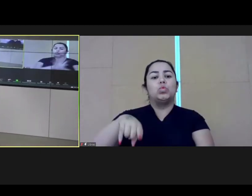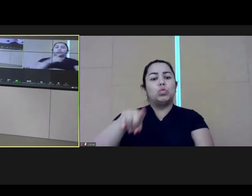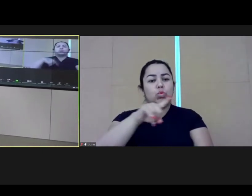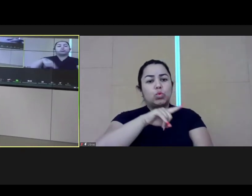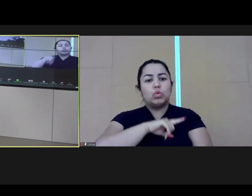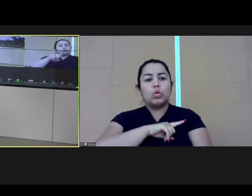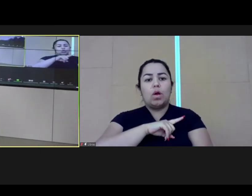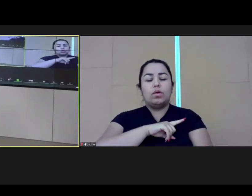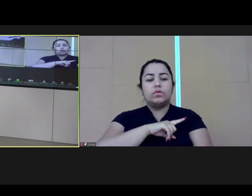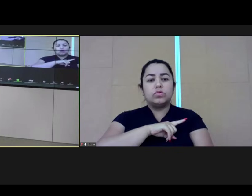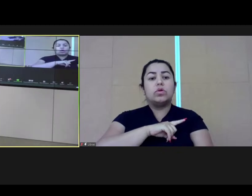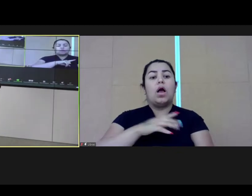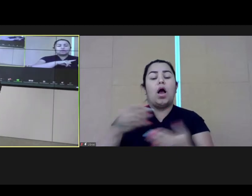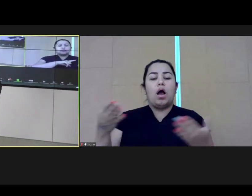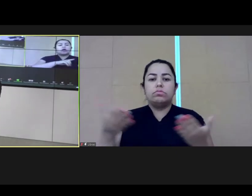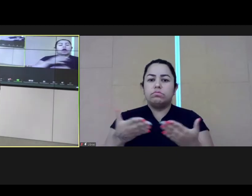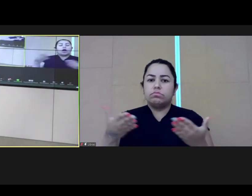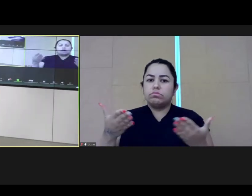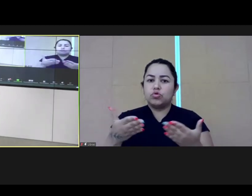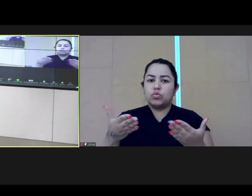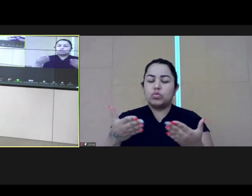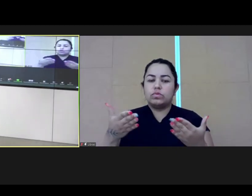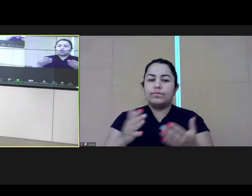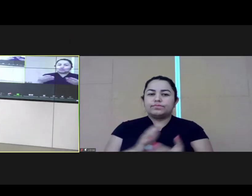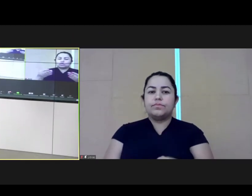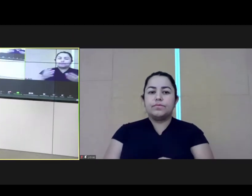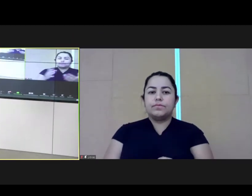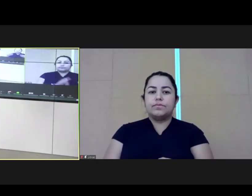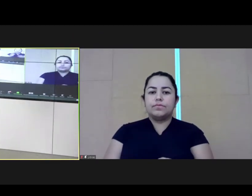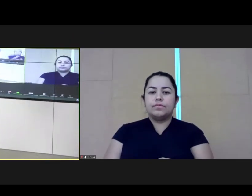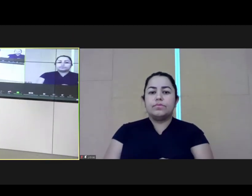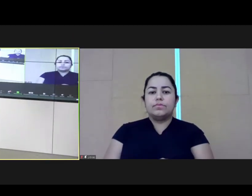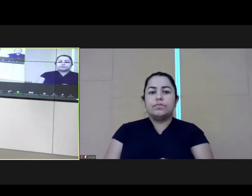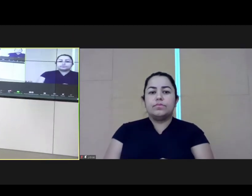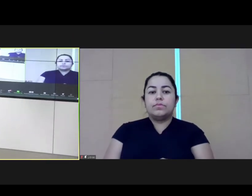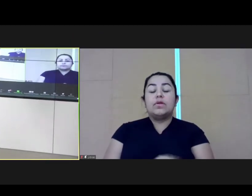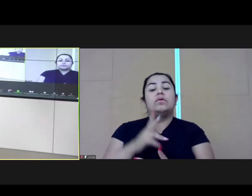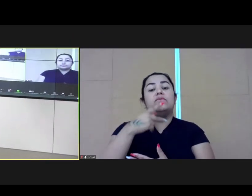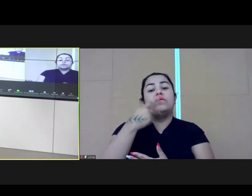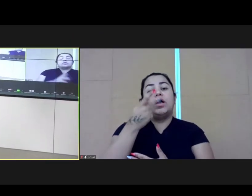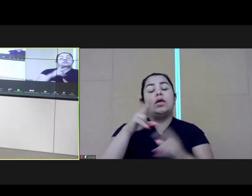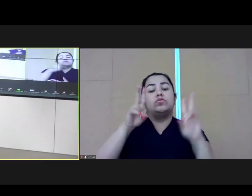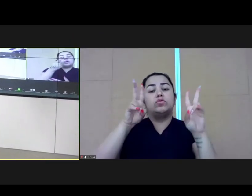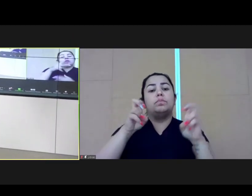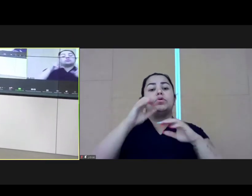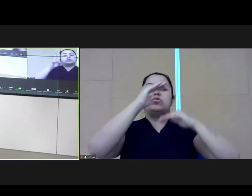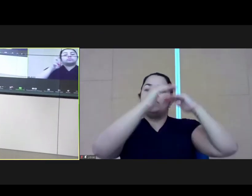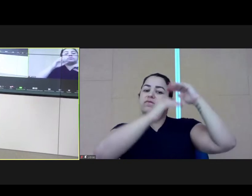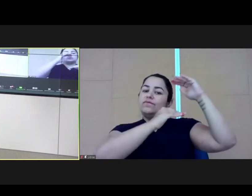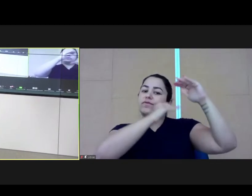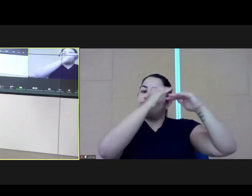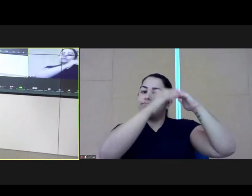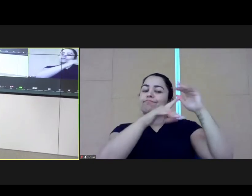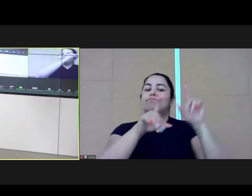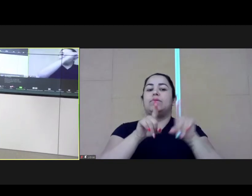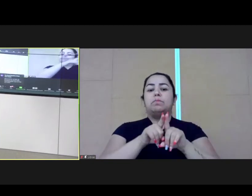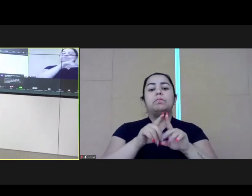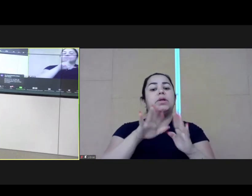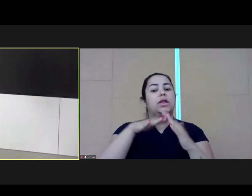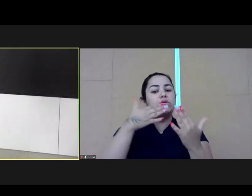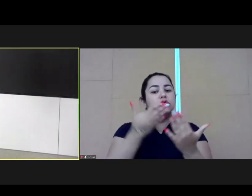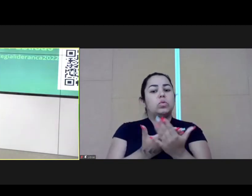We have this closing section of this moment. We need to talk about